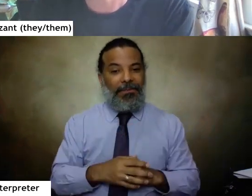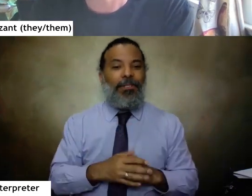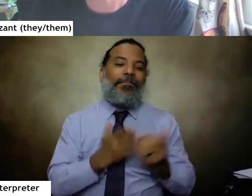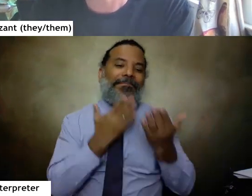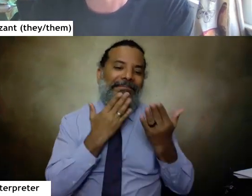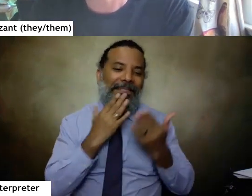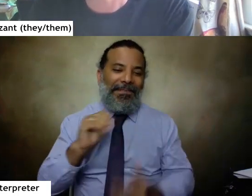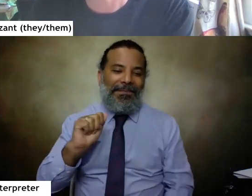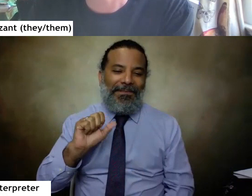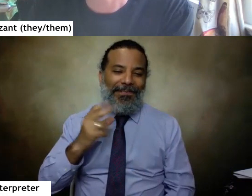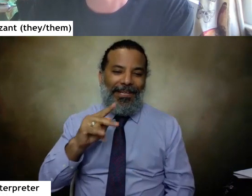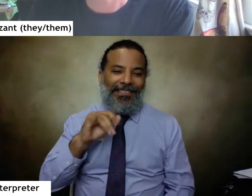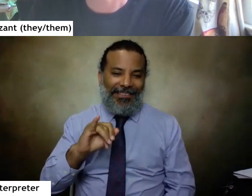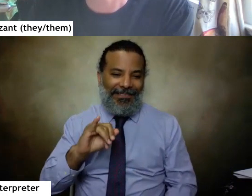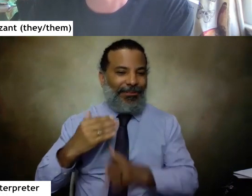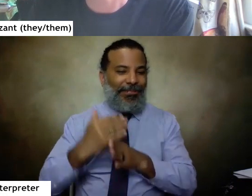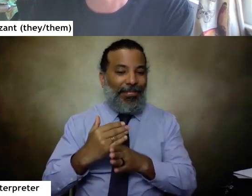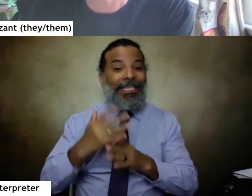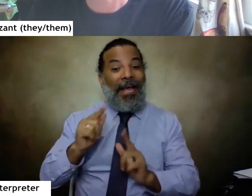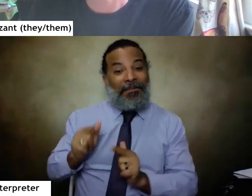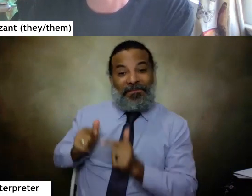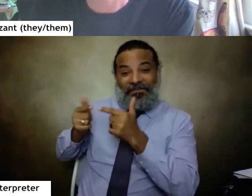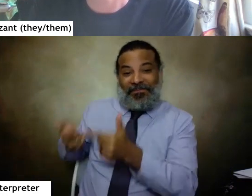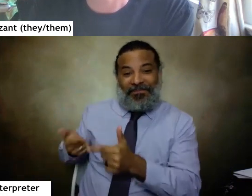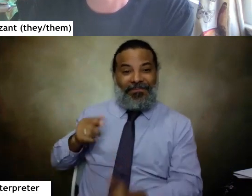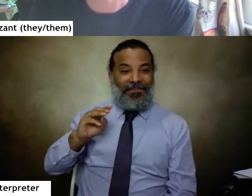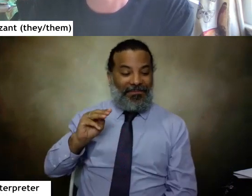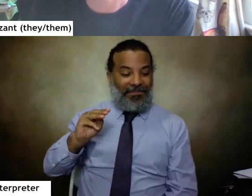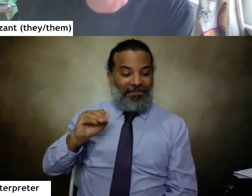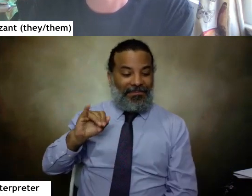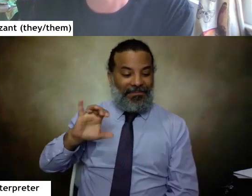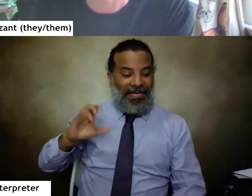you again for sharing that. And now we'll turn it over to Micah.